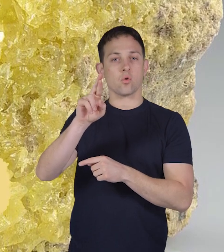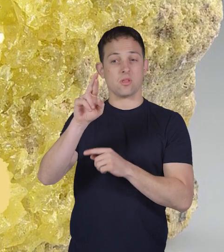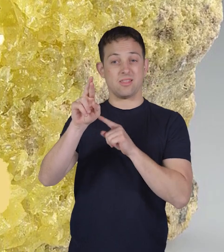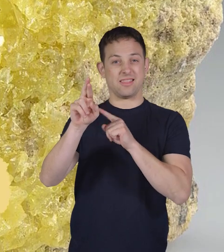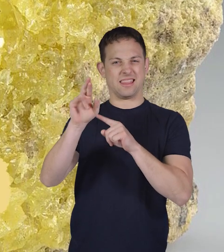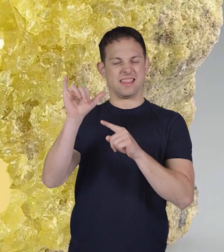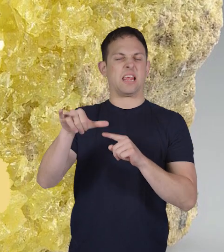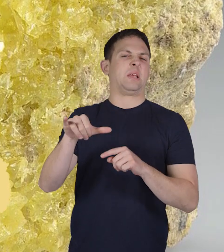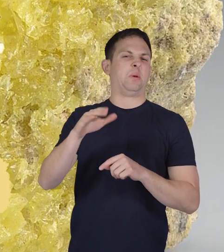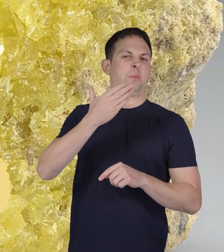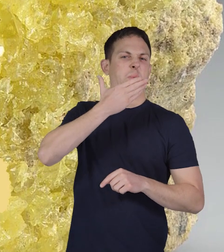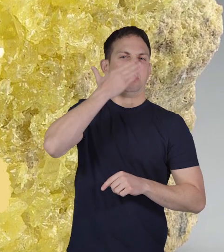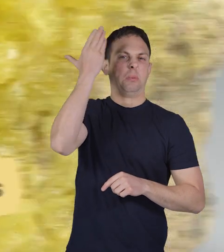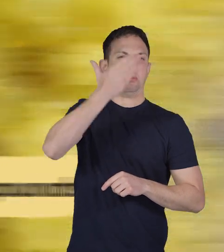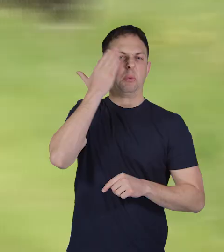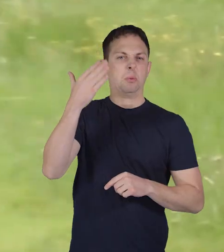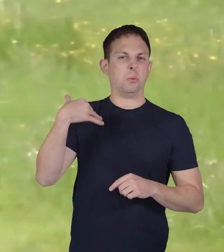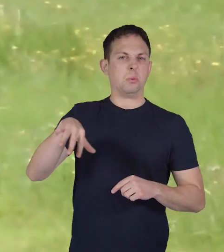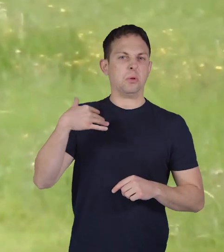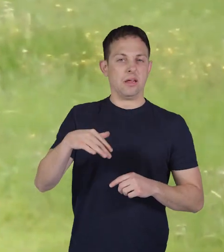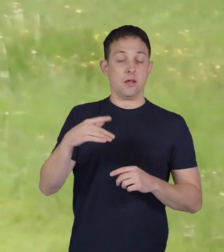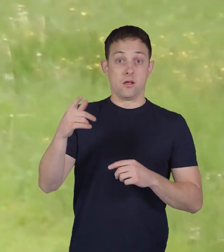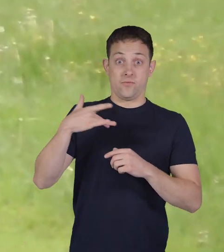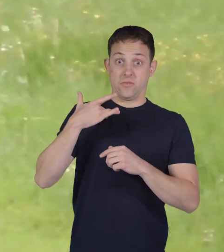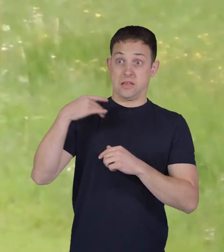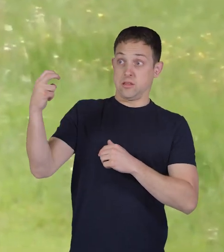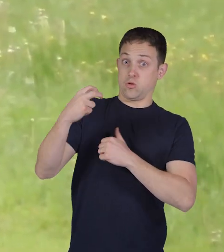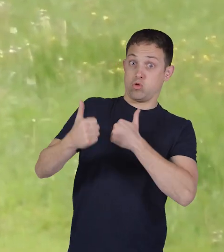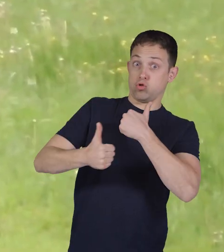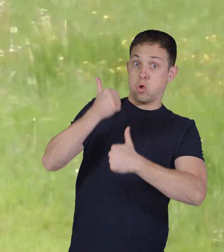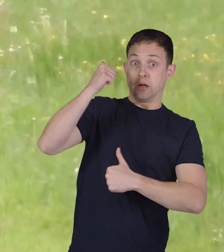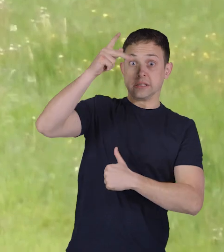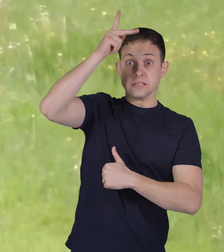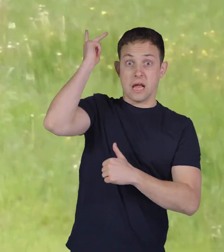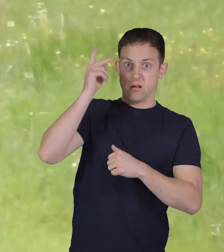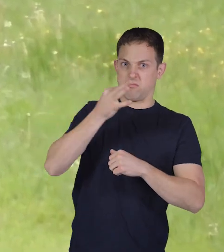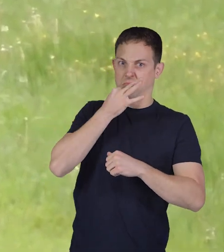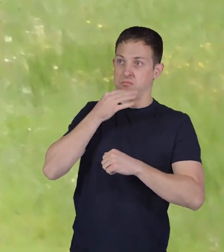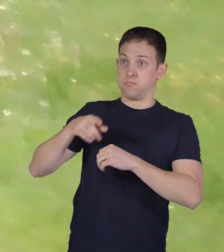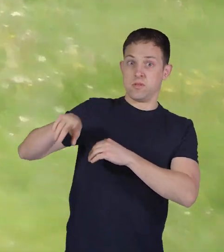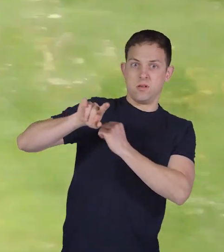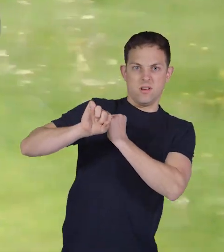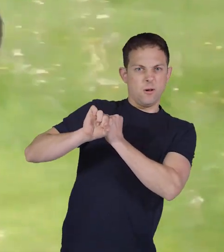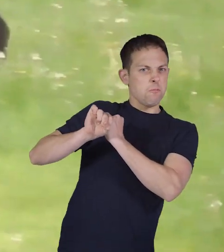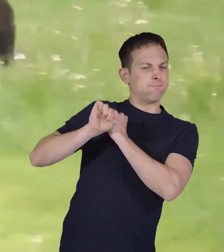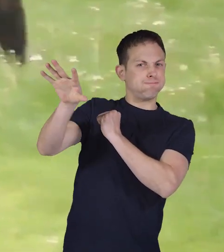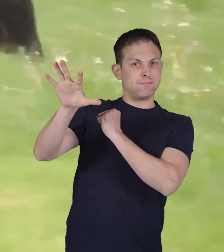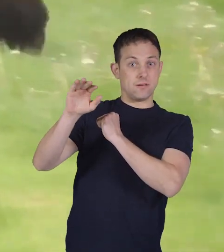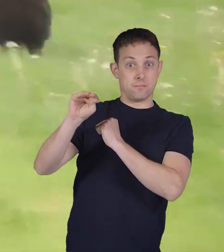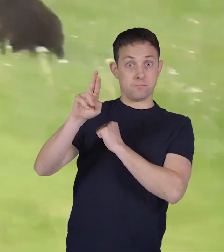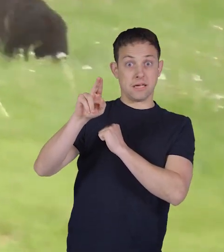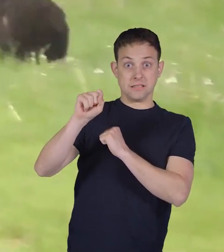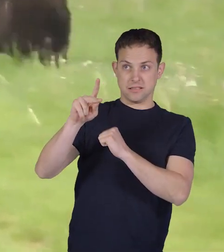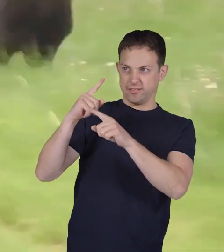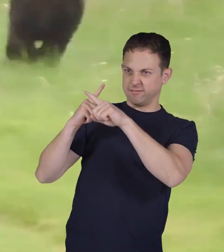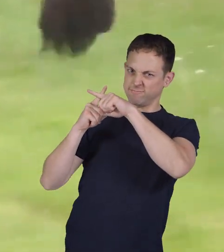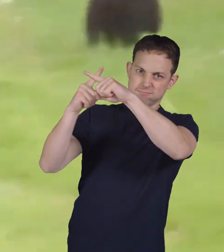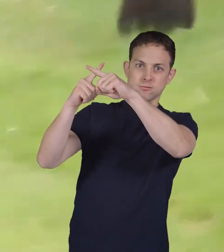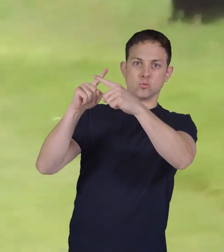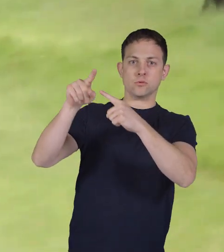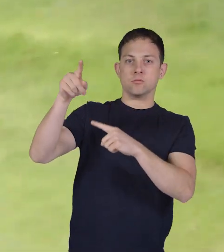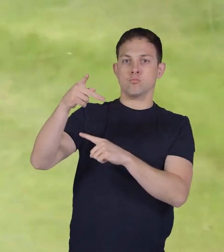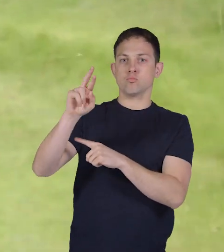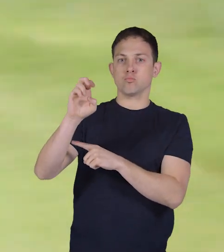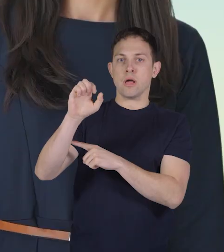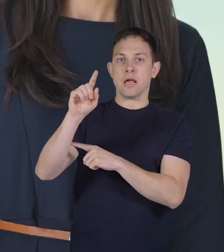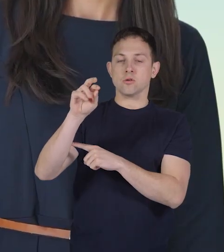give it its distinctive odor when threatened skunks can aim and spray this musk accurately at their